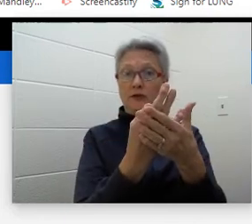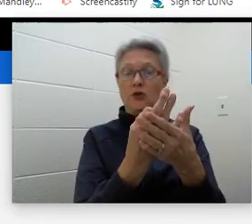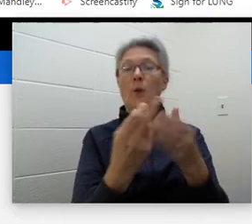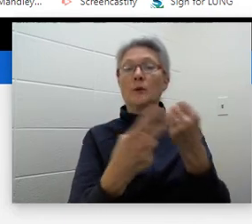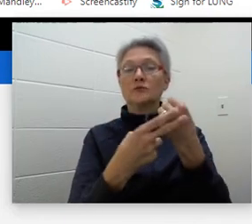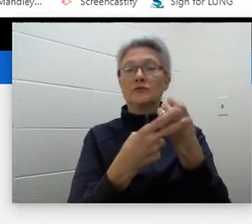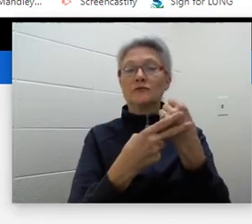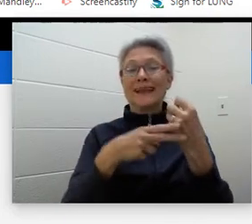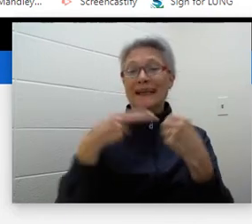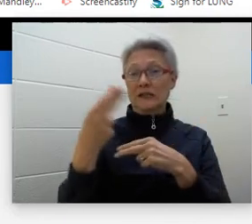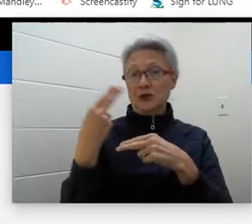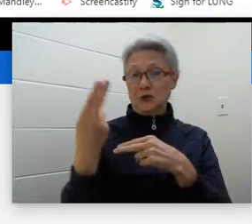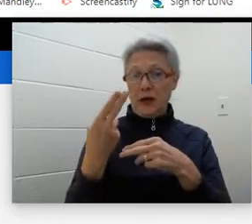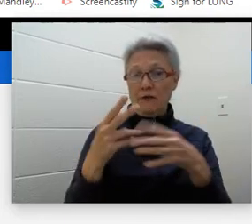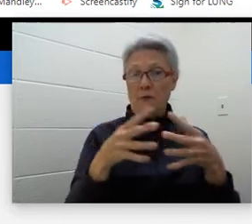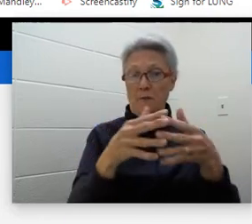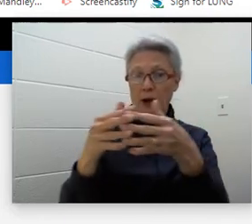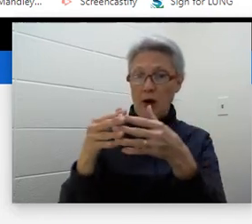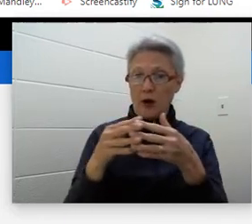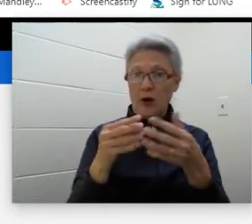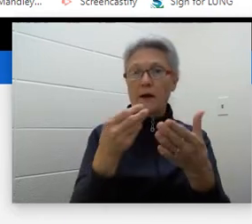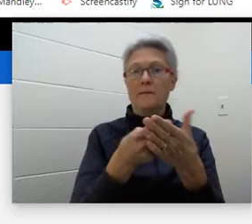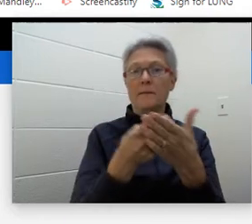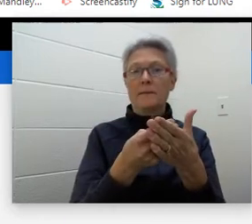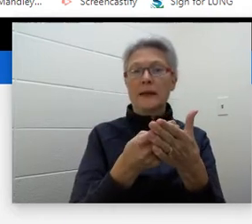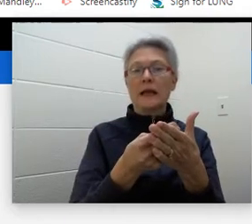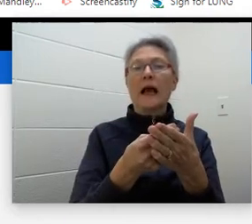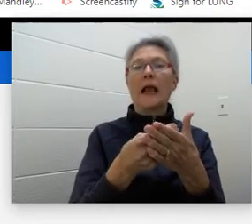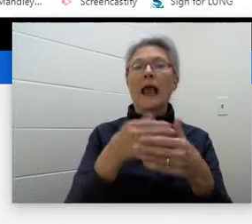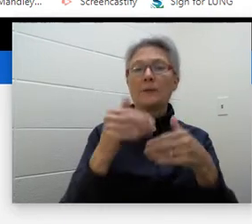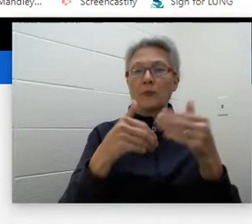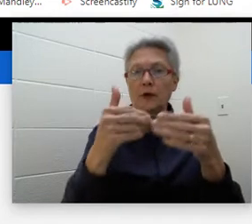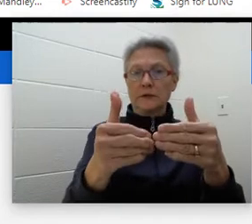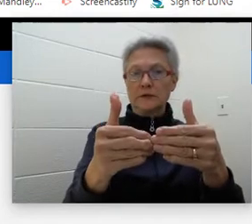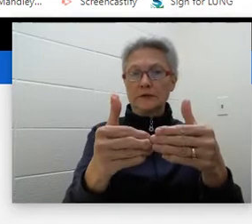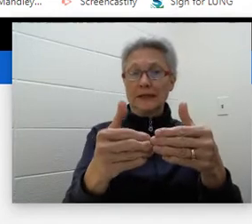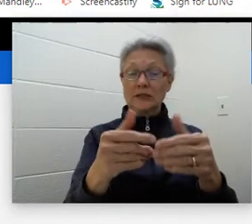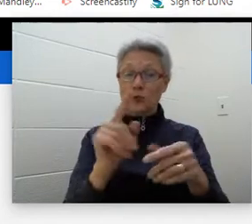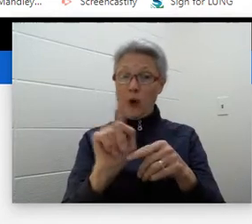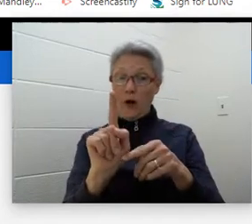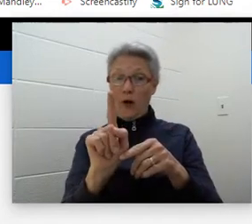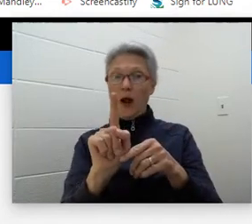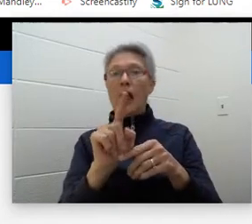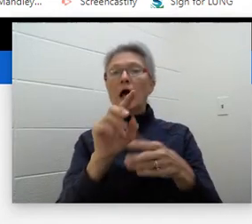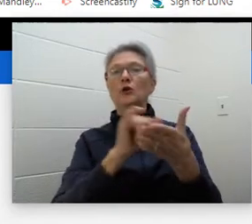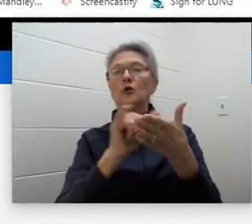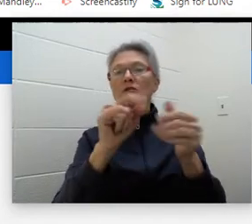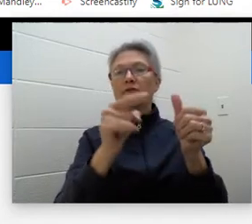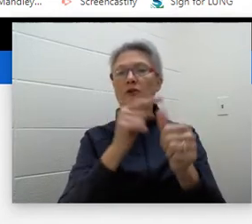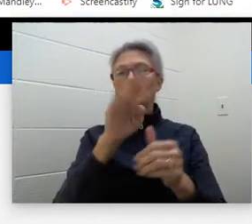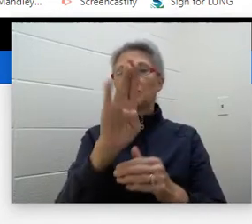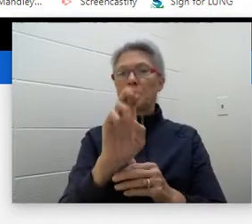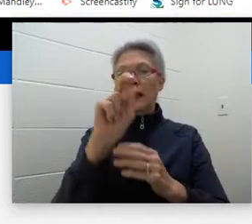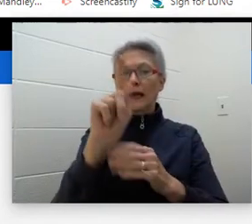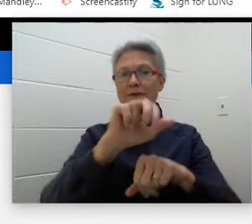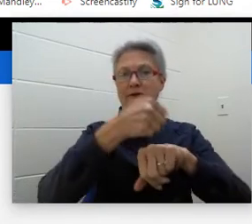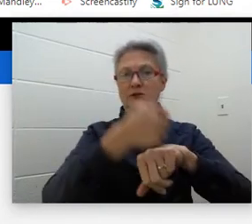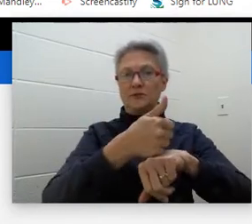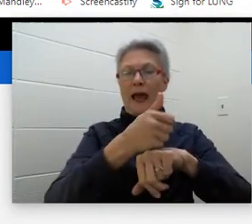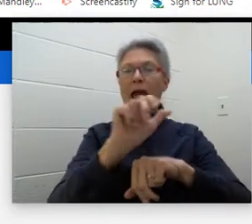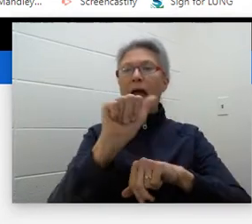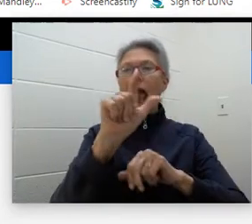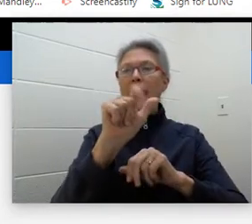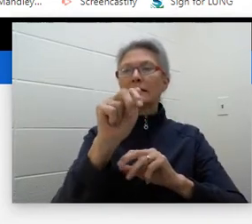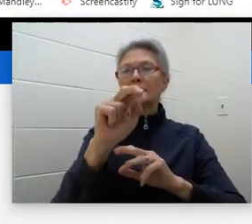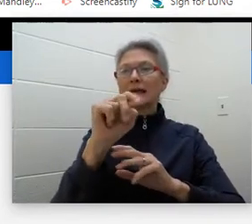financial achievement and progress. It is on the site of New York's first bank, founded by Alexander Hamilton, who was